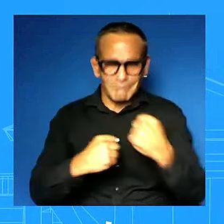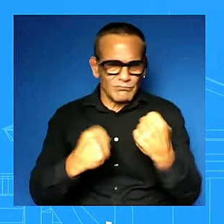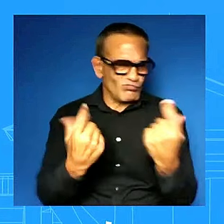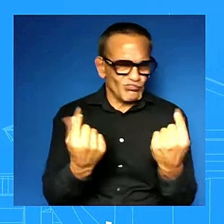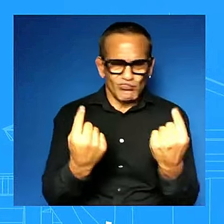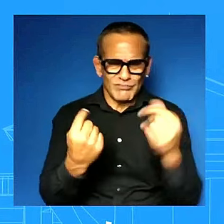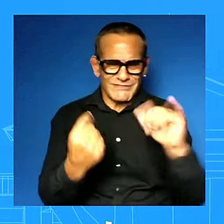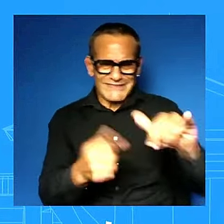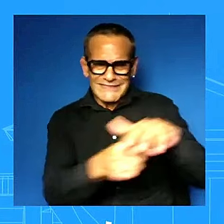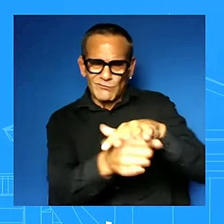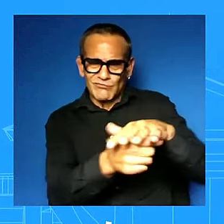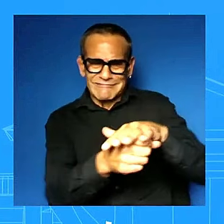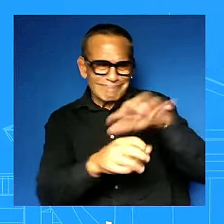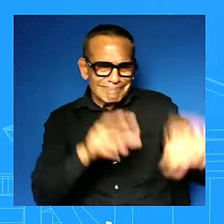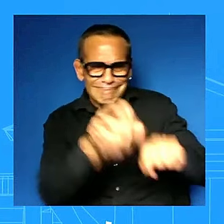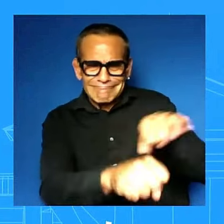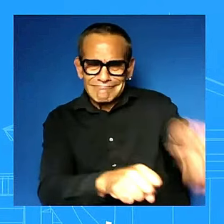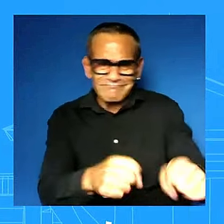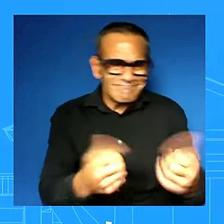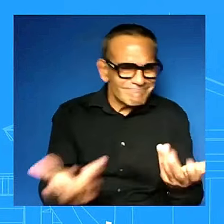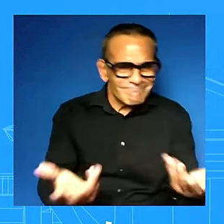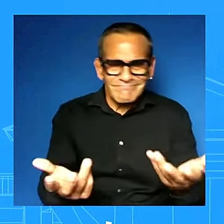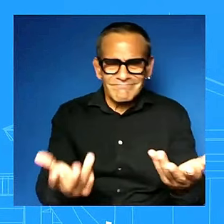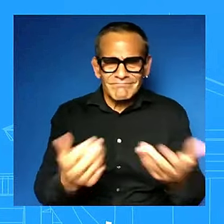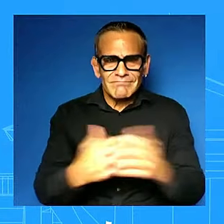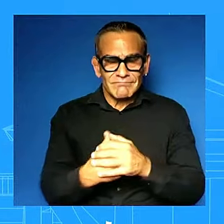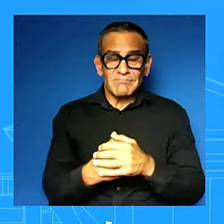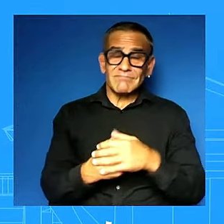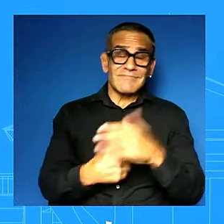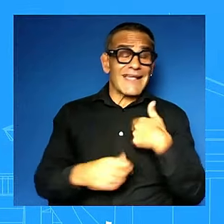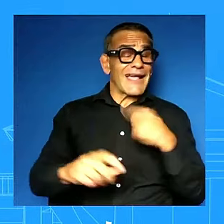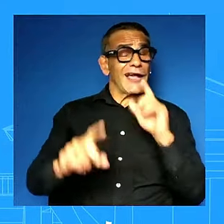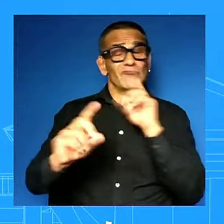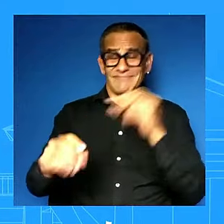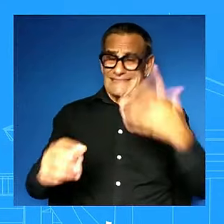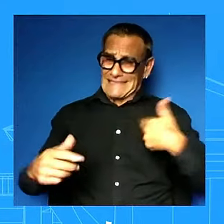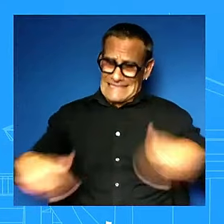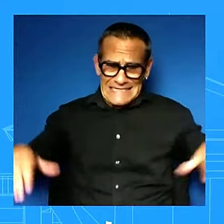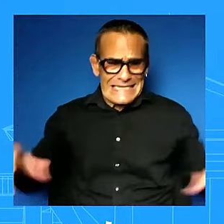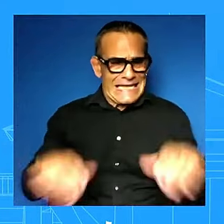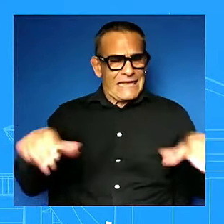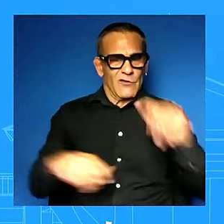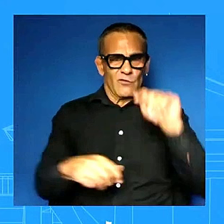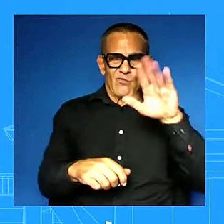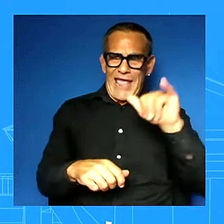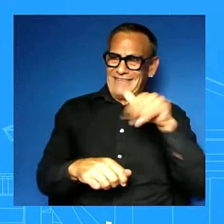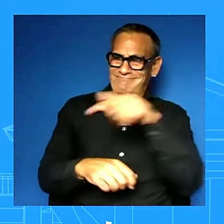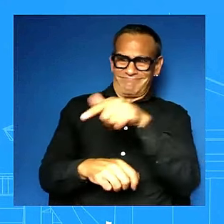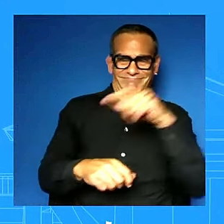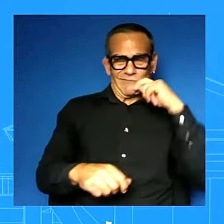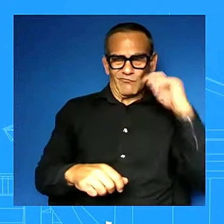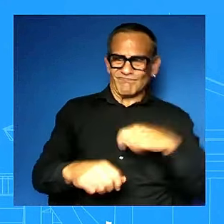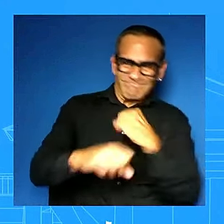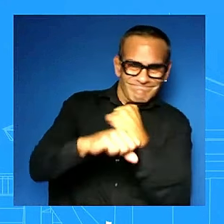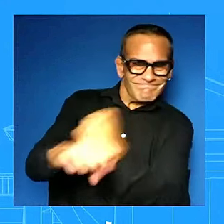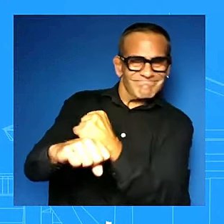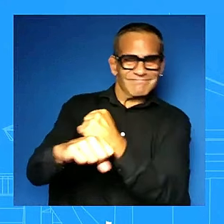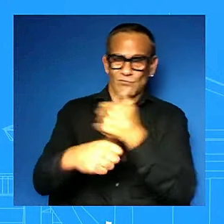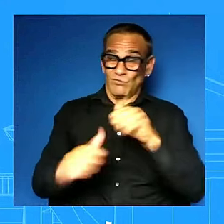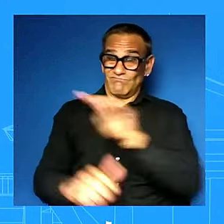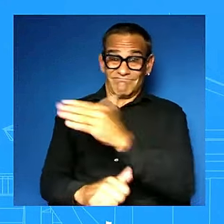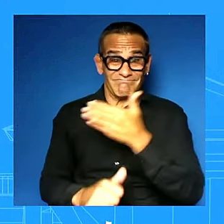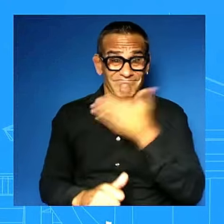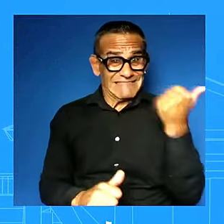what it needs to defend itself that is our commitment i think you have seen this uh a a very much focus